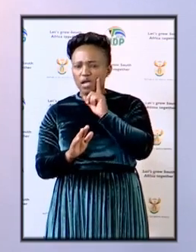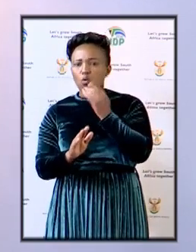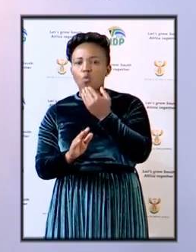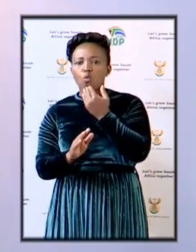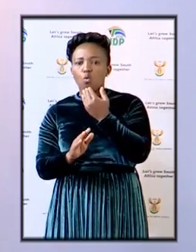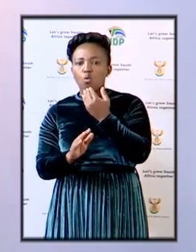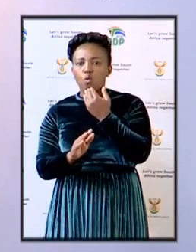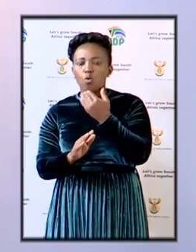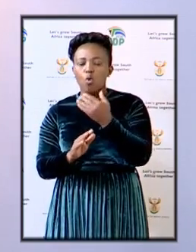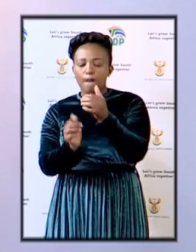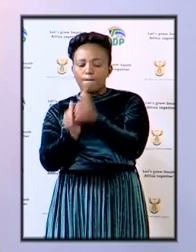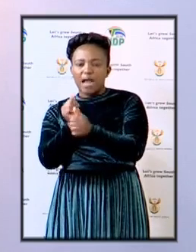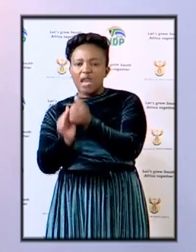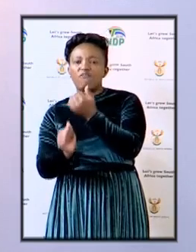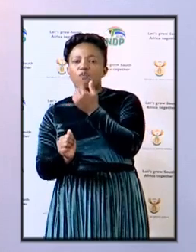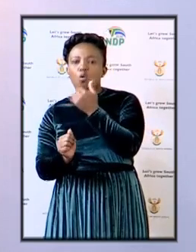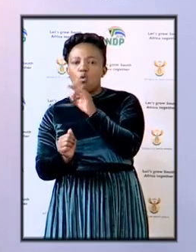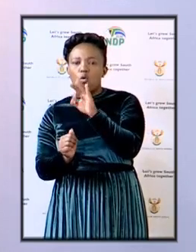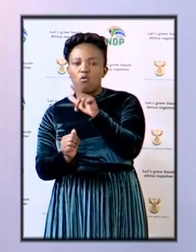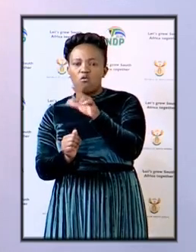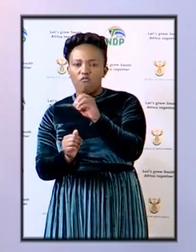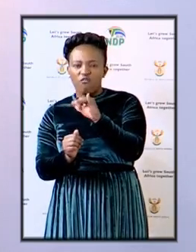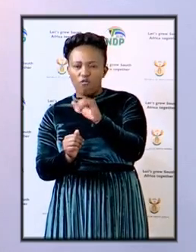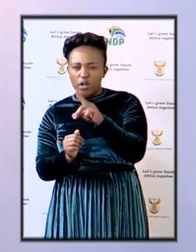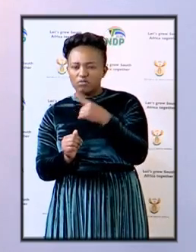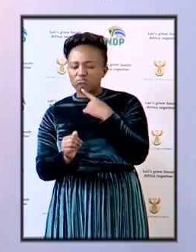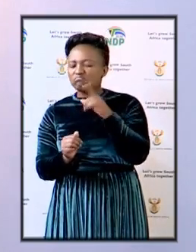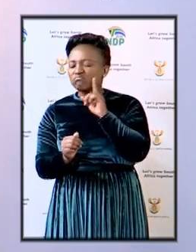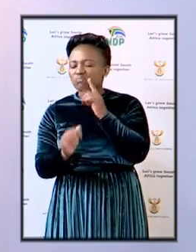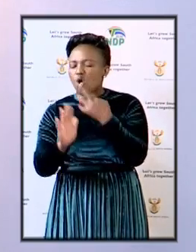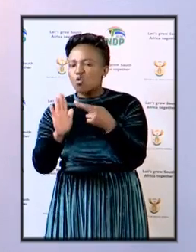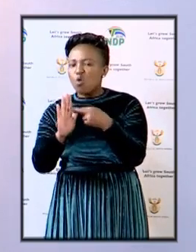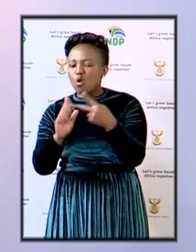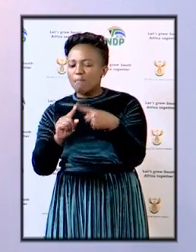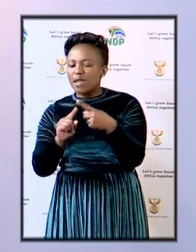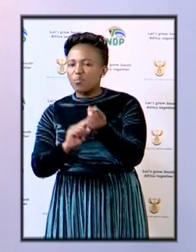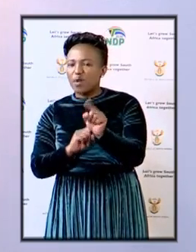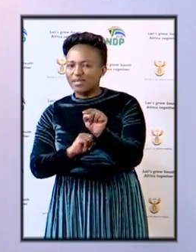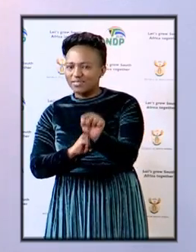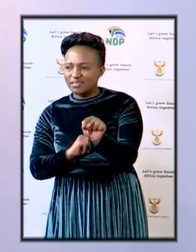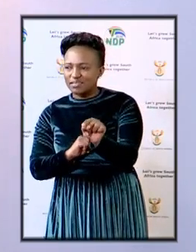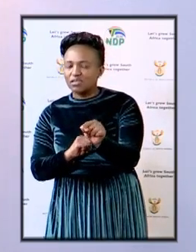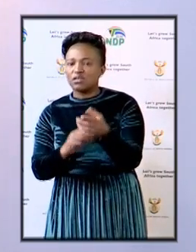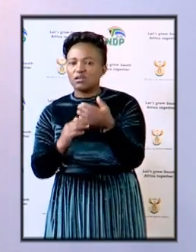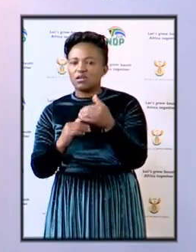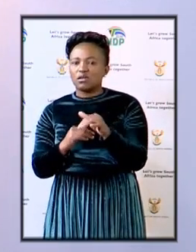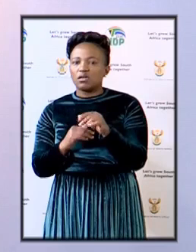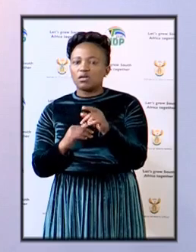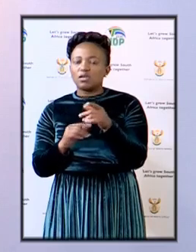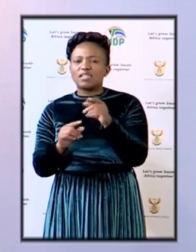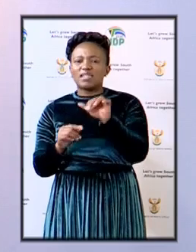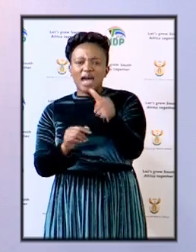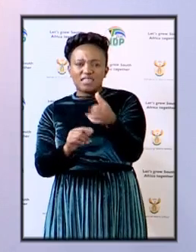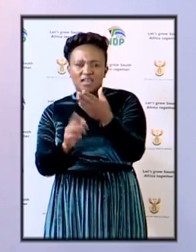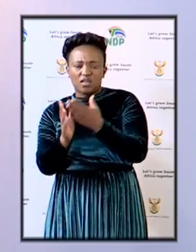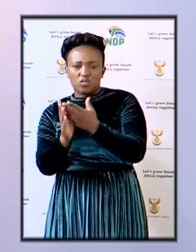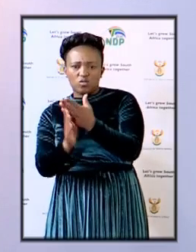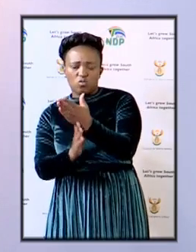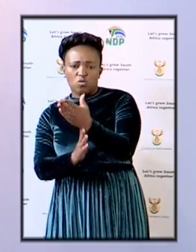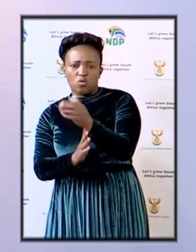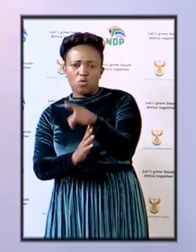brian shivambu the brother of phloid shivambu played into the bank and the various reports that the daily maverick has